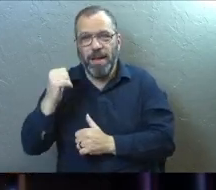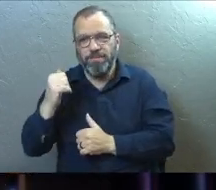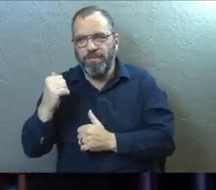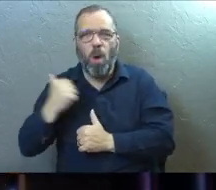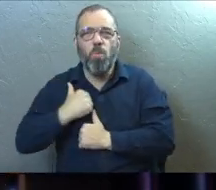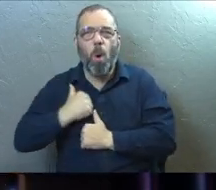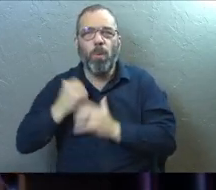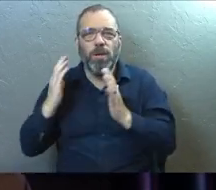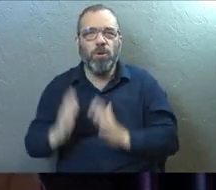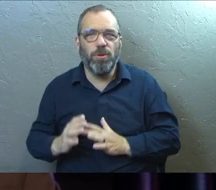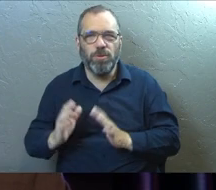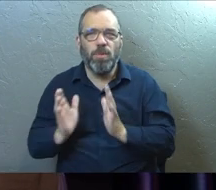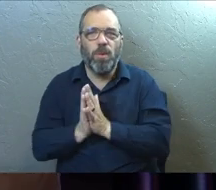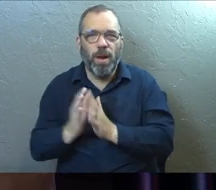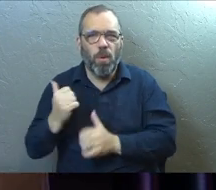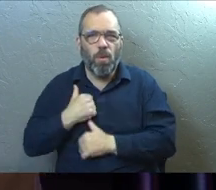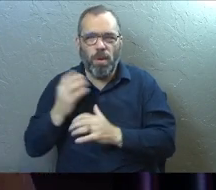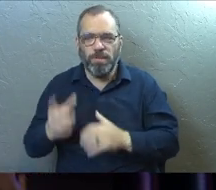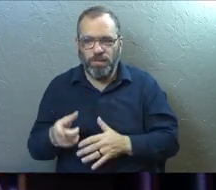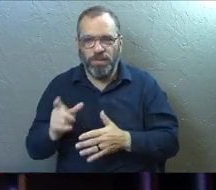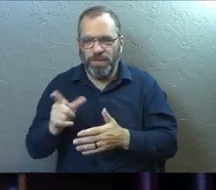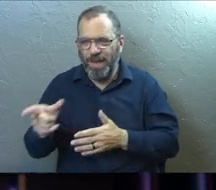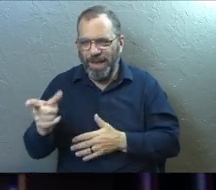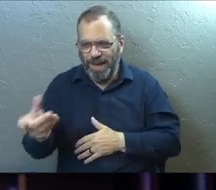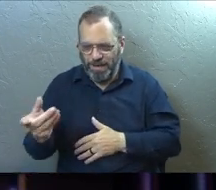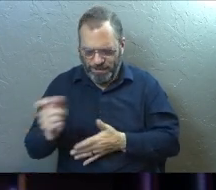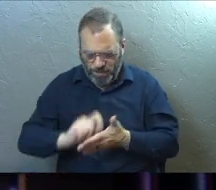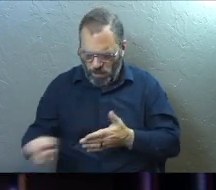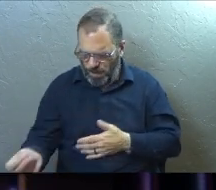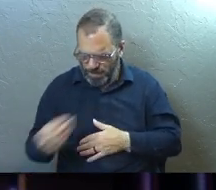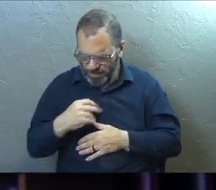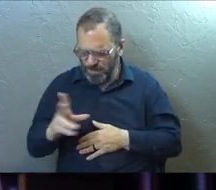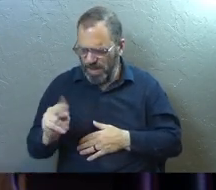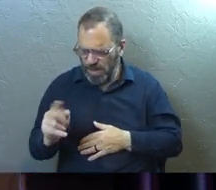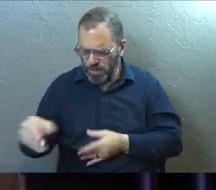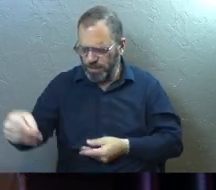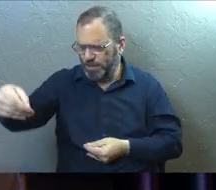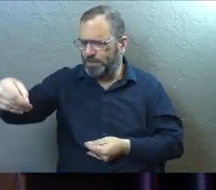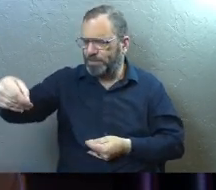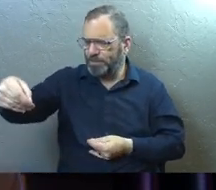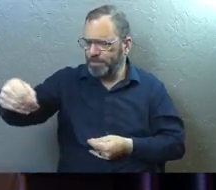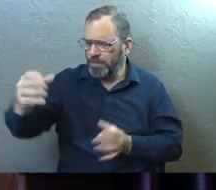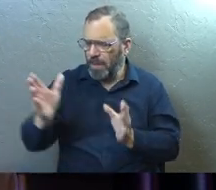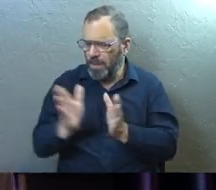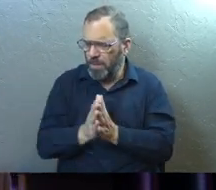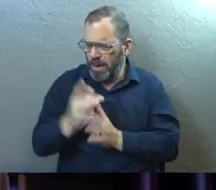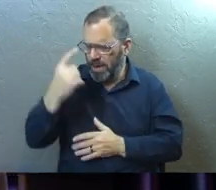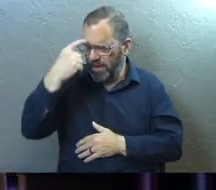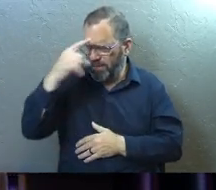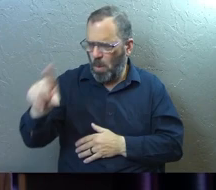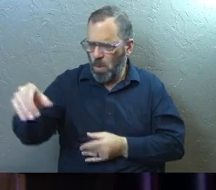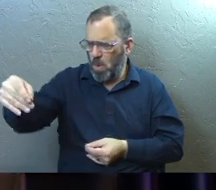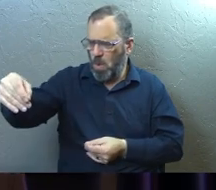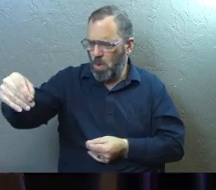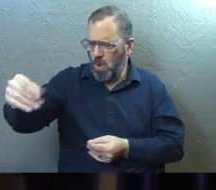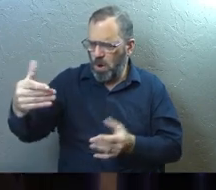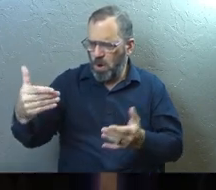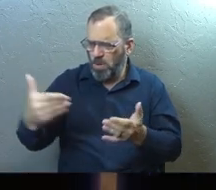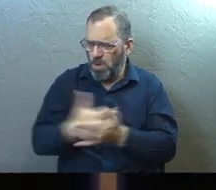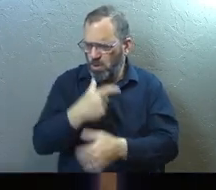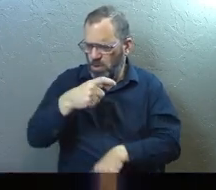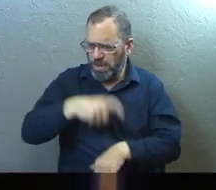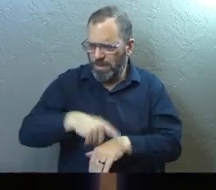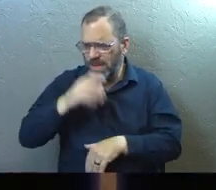they wrote me a note and said, I'm praying for the new